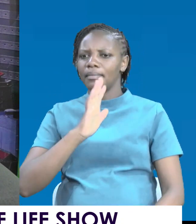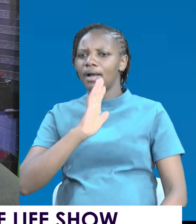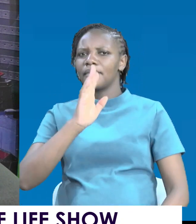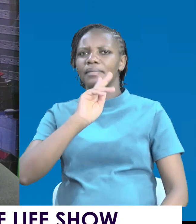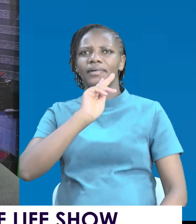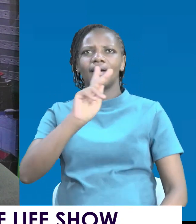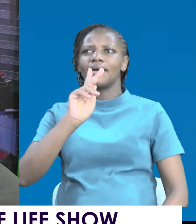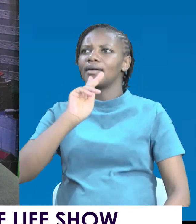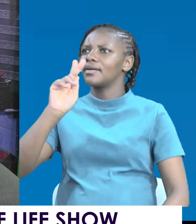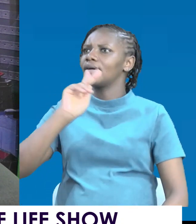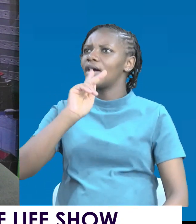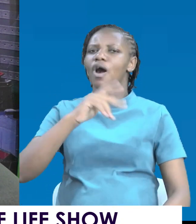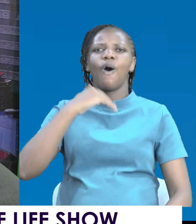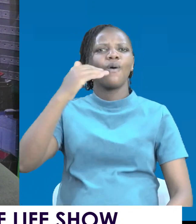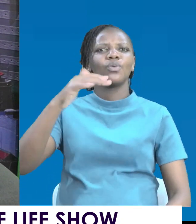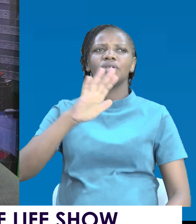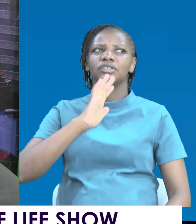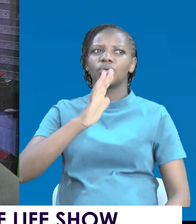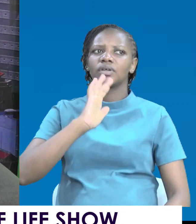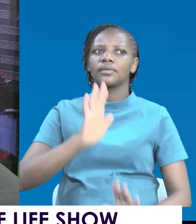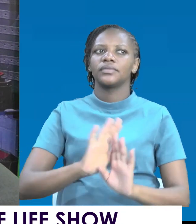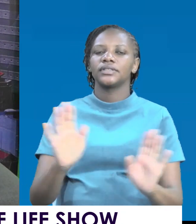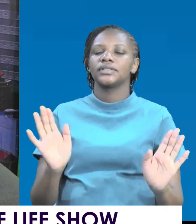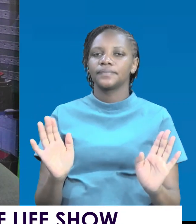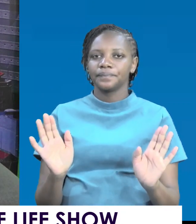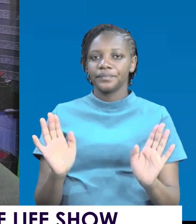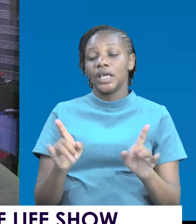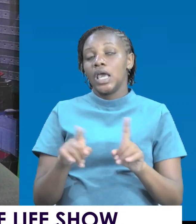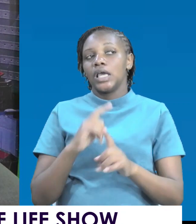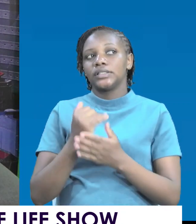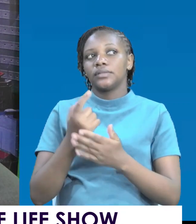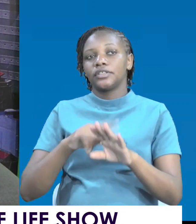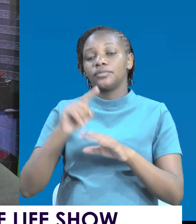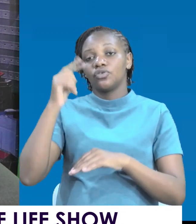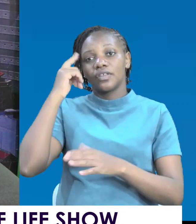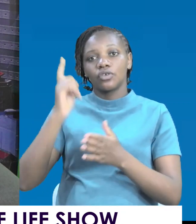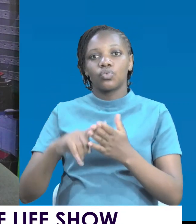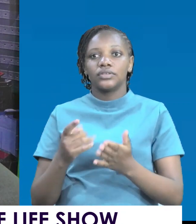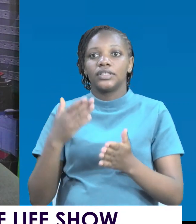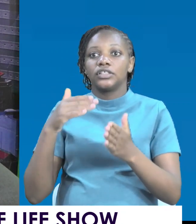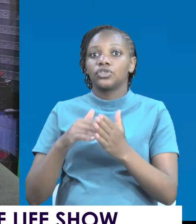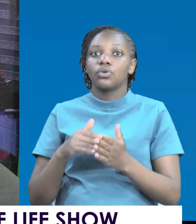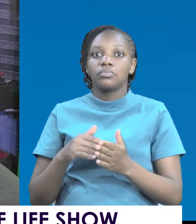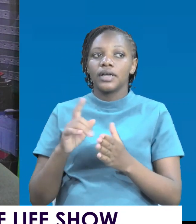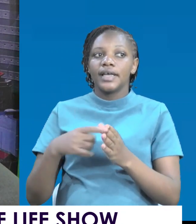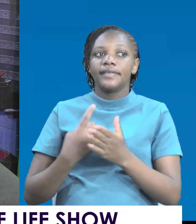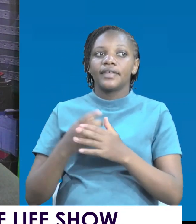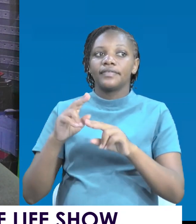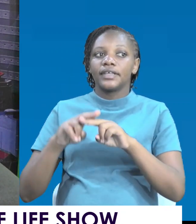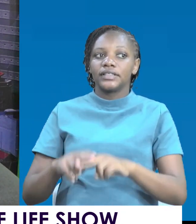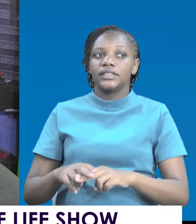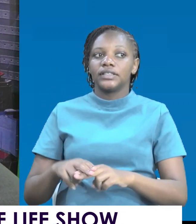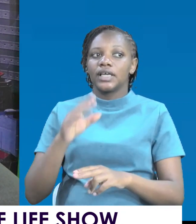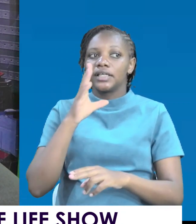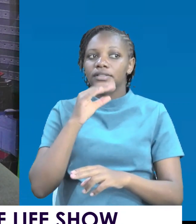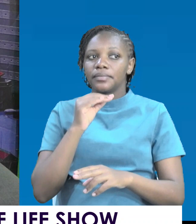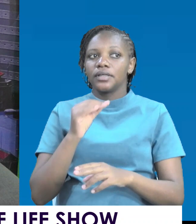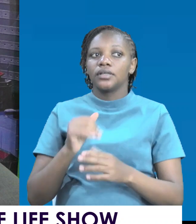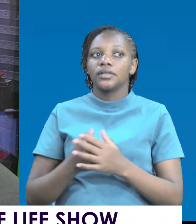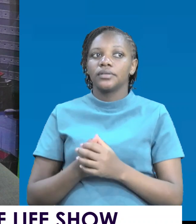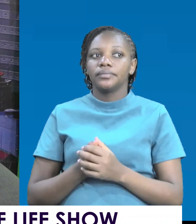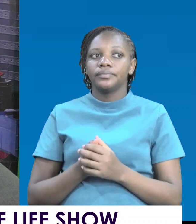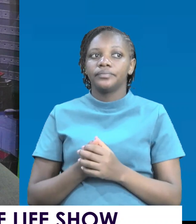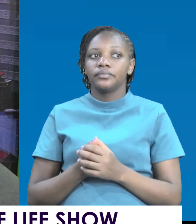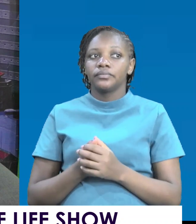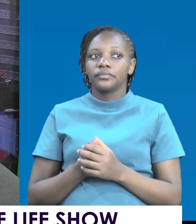And they are still talking and talking. And you think they have stopped and they sit and they talk and talk again and then talk and